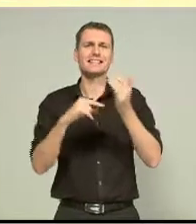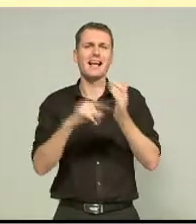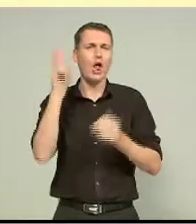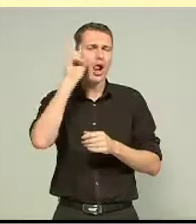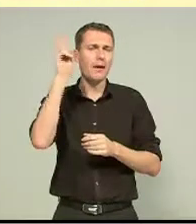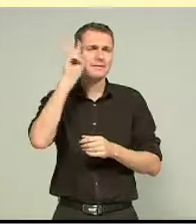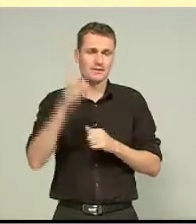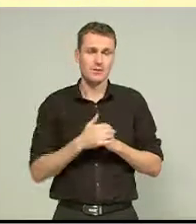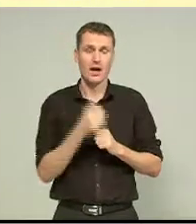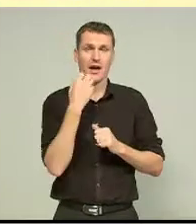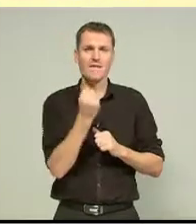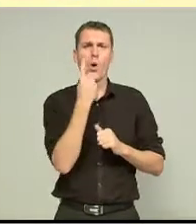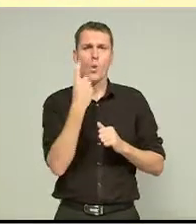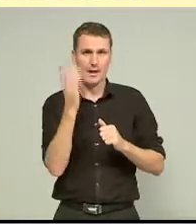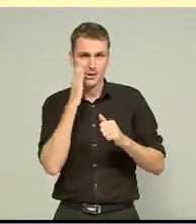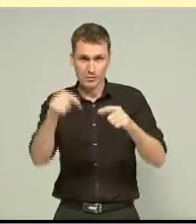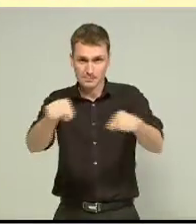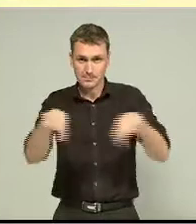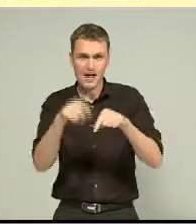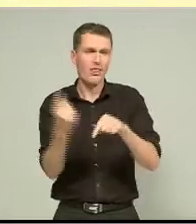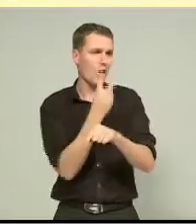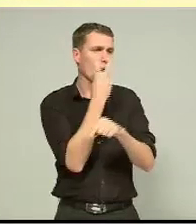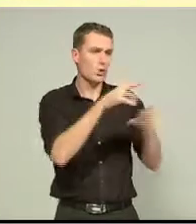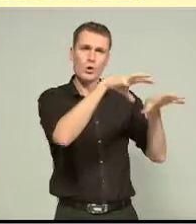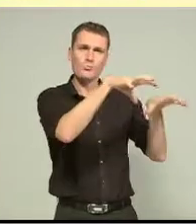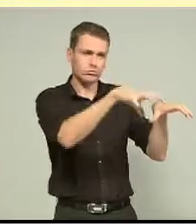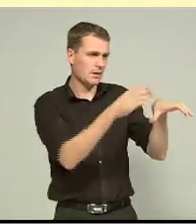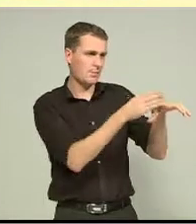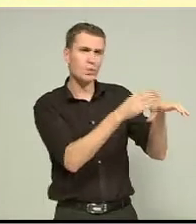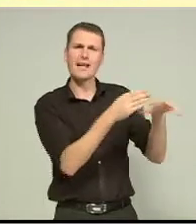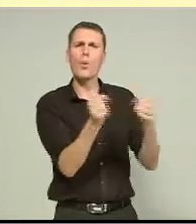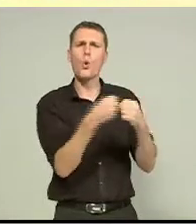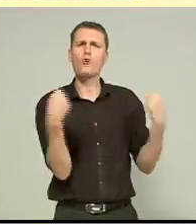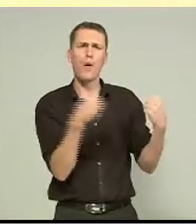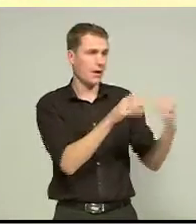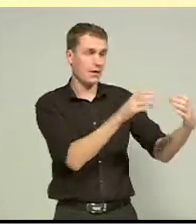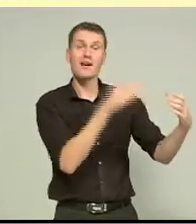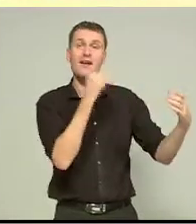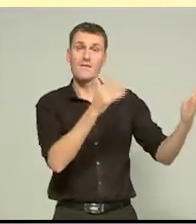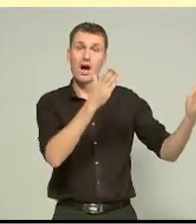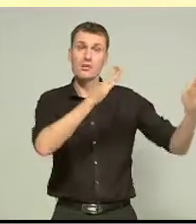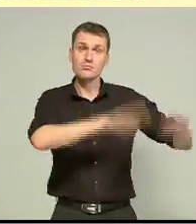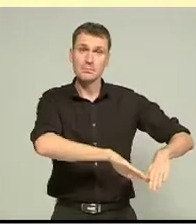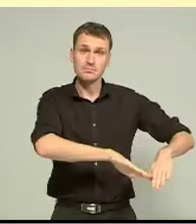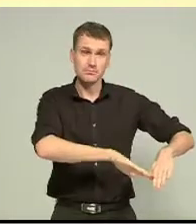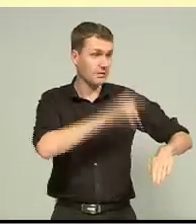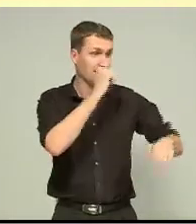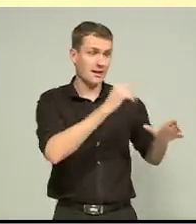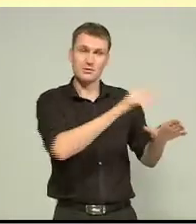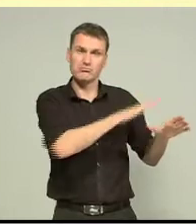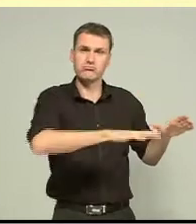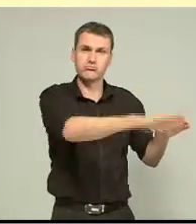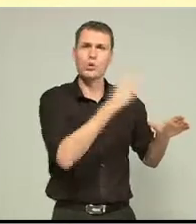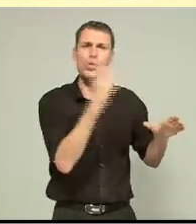others which are divided by a wardrobe. So you take the wardrobe down, you can have two bedrooms or three. Southern